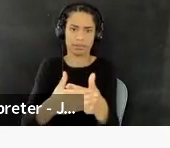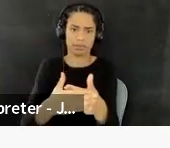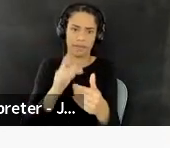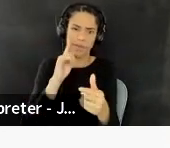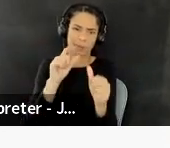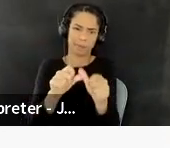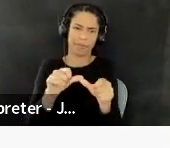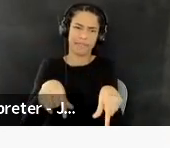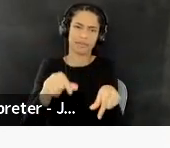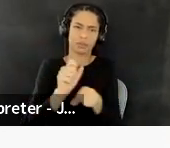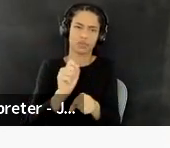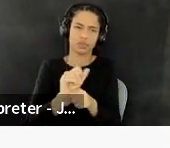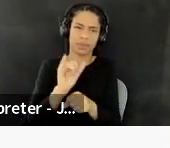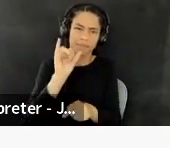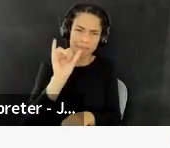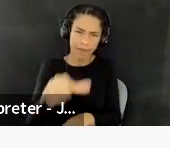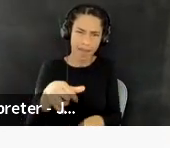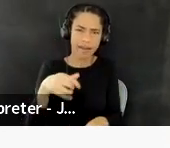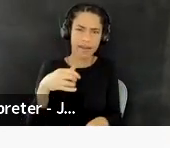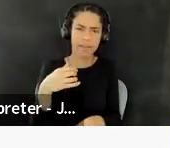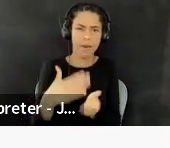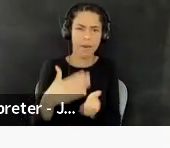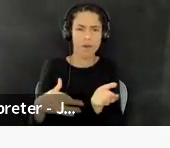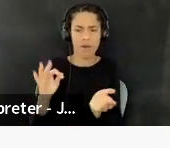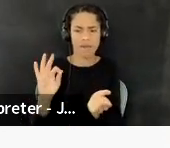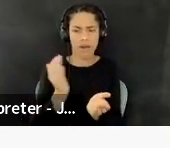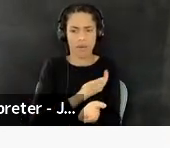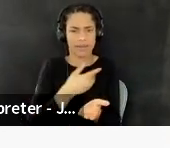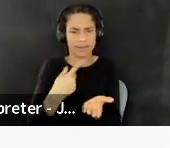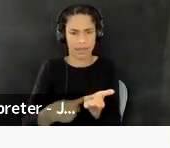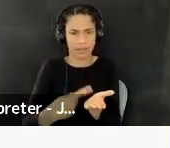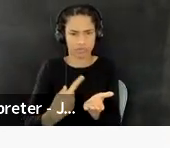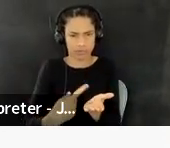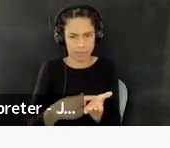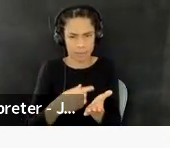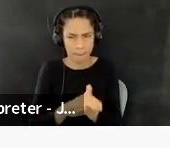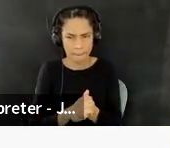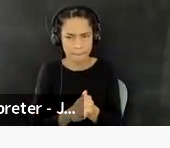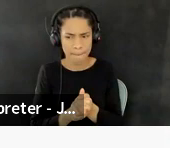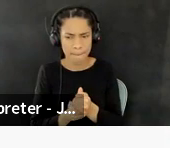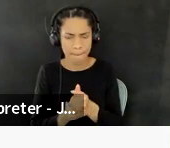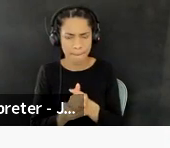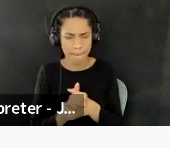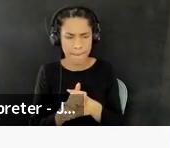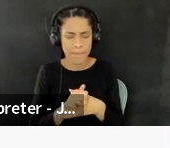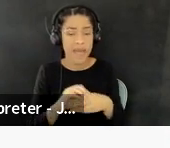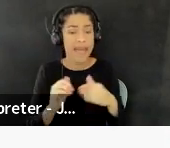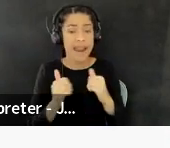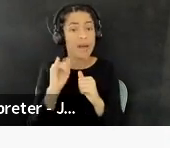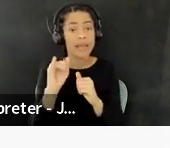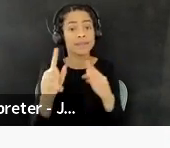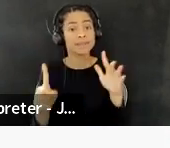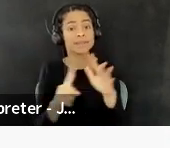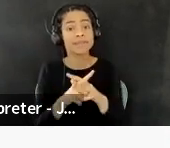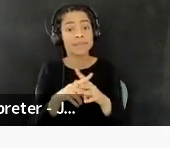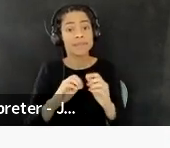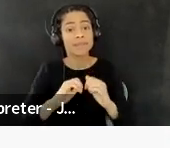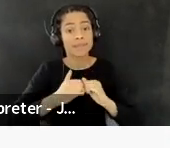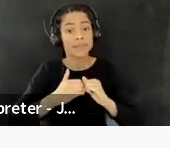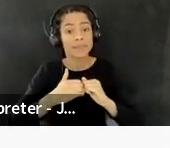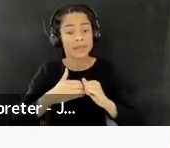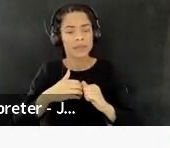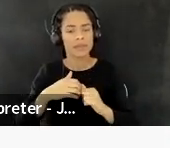And I think, I think one of the very beautiful ways that that manifested was through, um, the